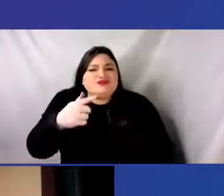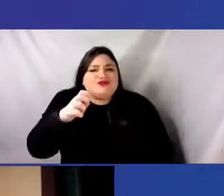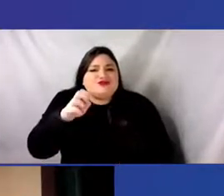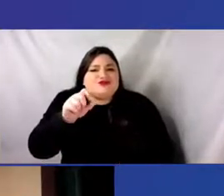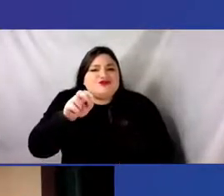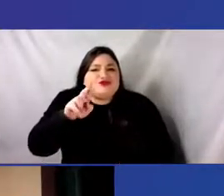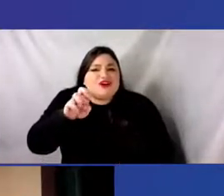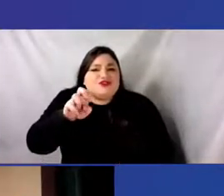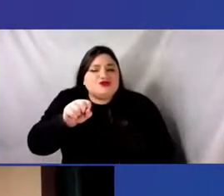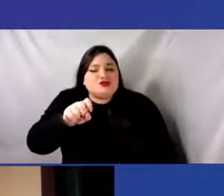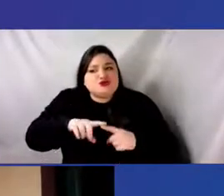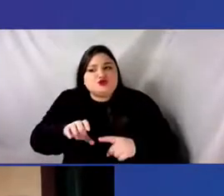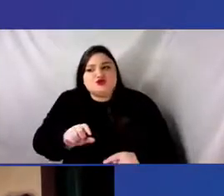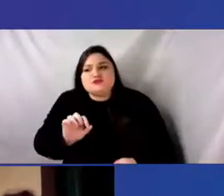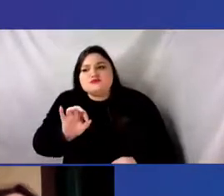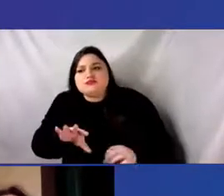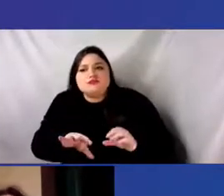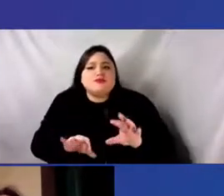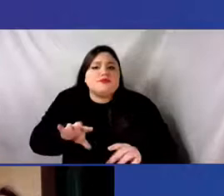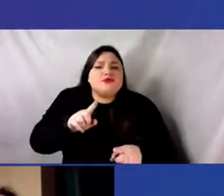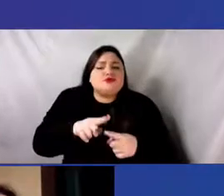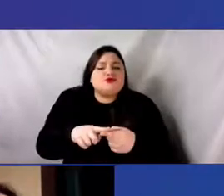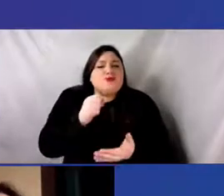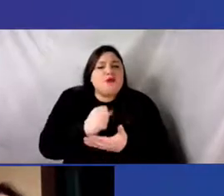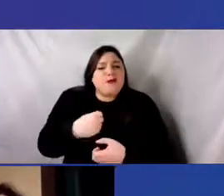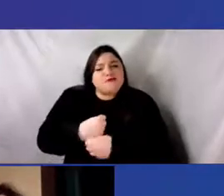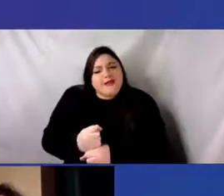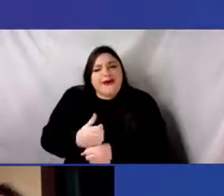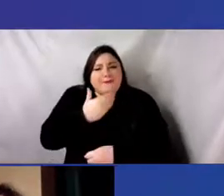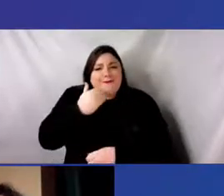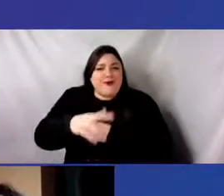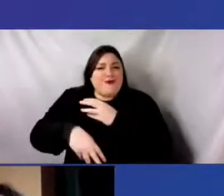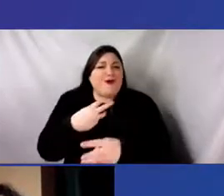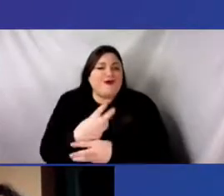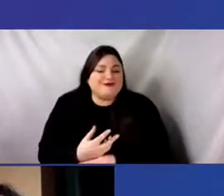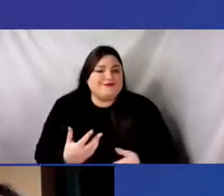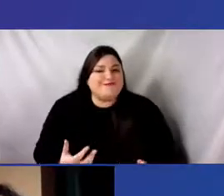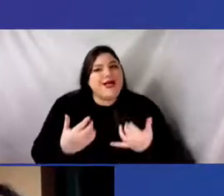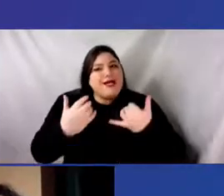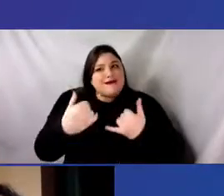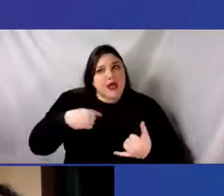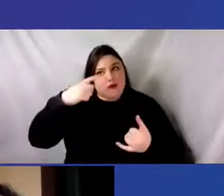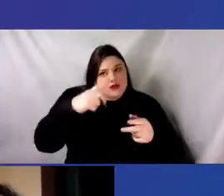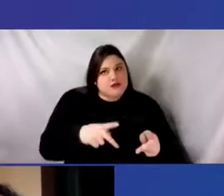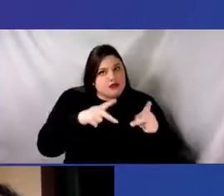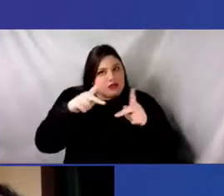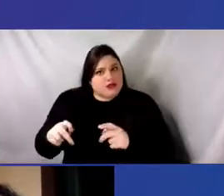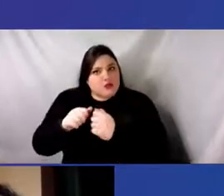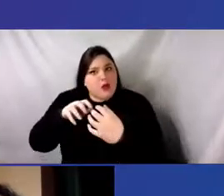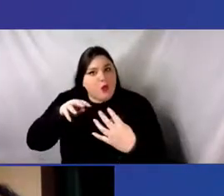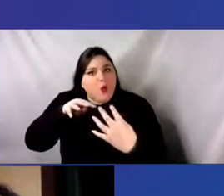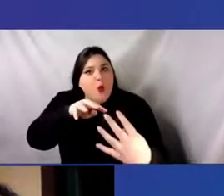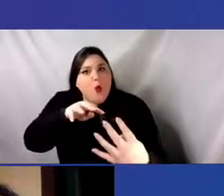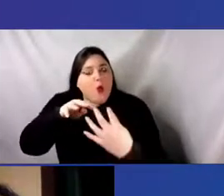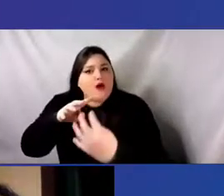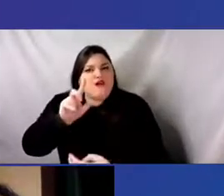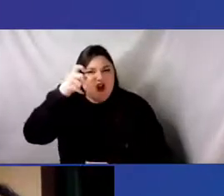in this world today with the war in the invasion, random violence and